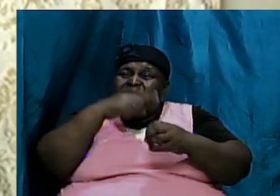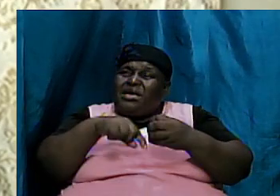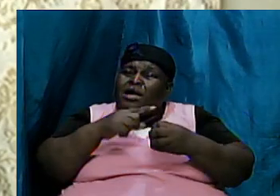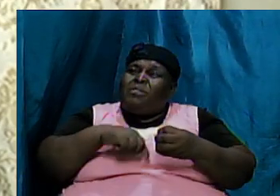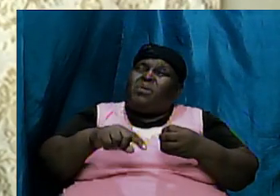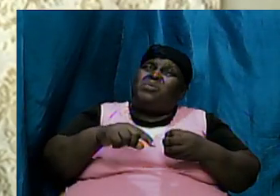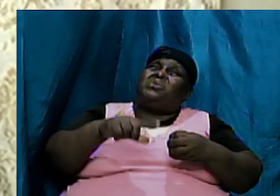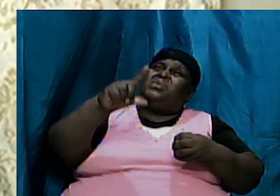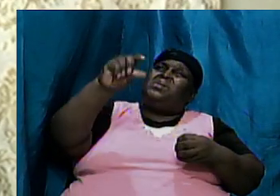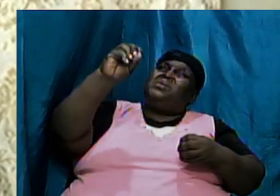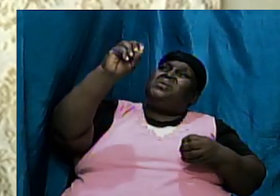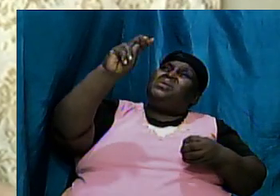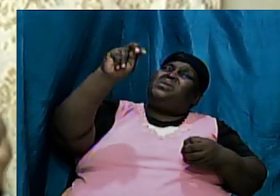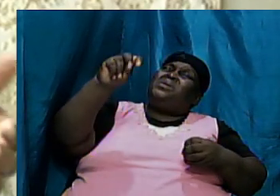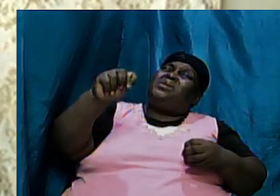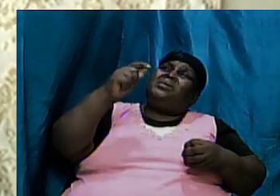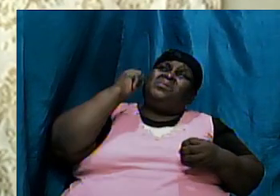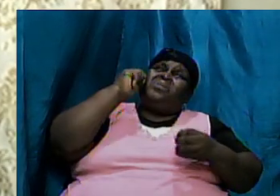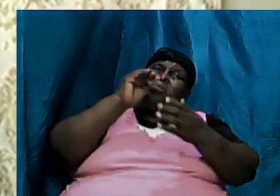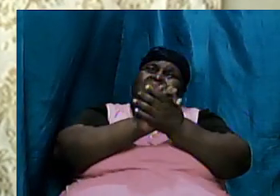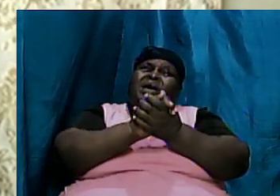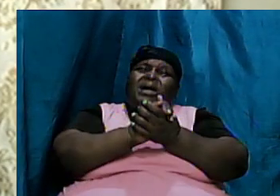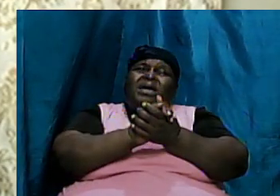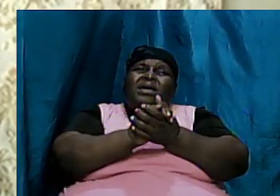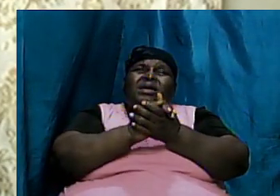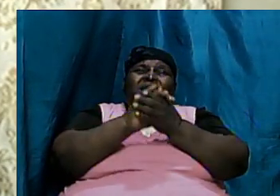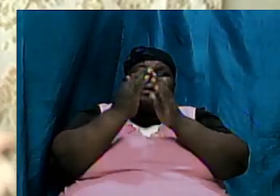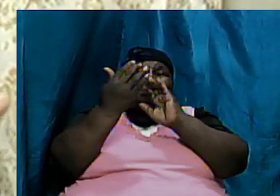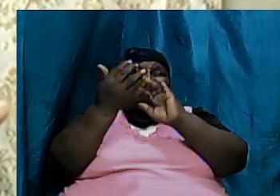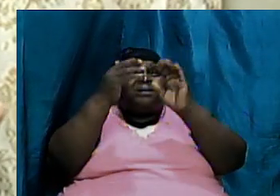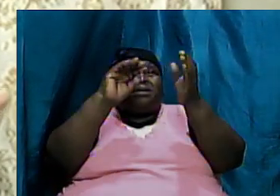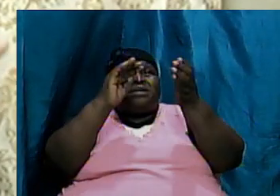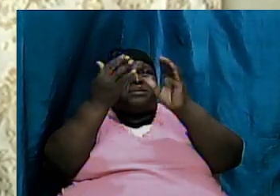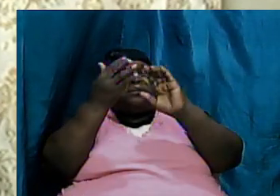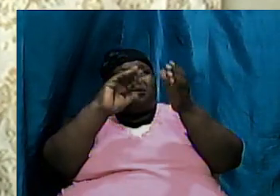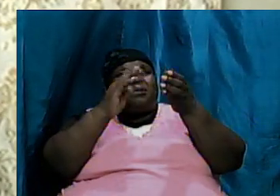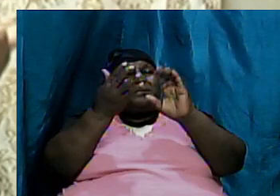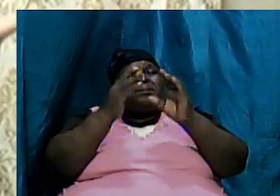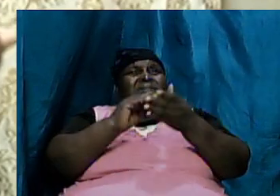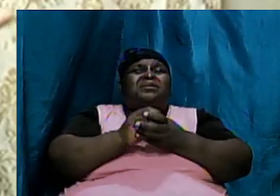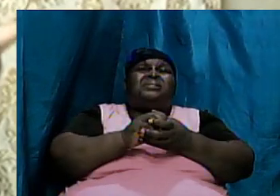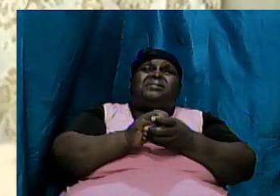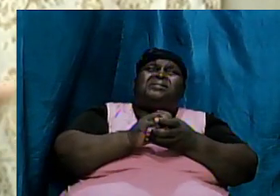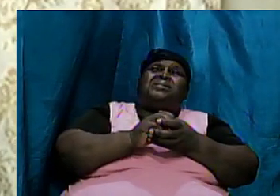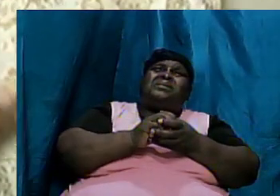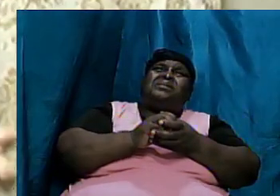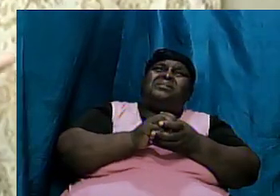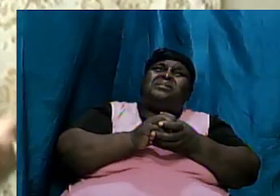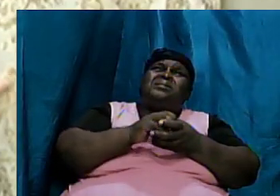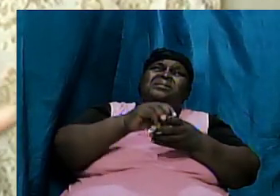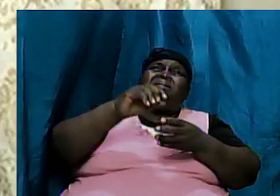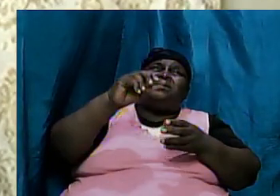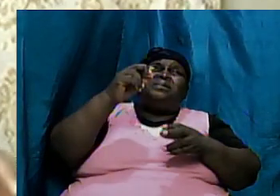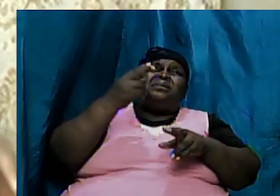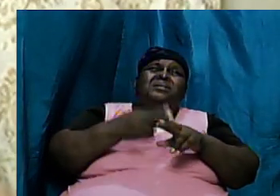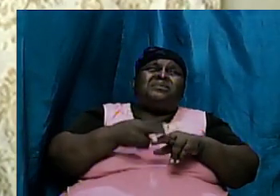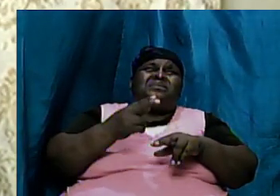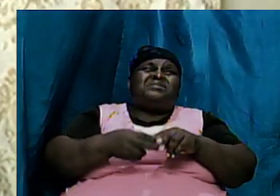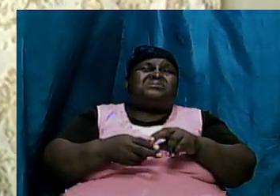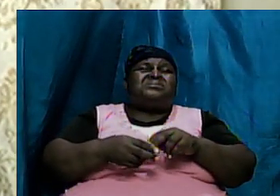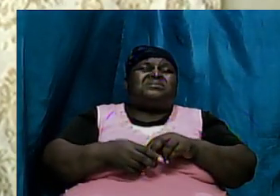salt I mean Bishop truthfully I mean you don't think some of the things are made up